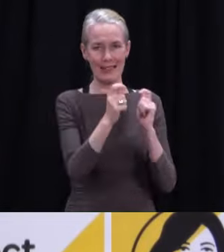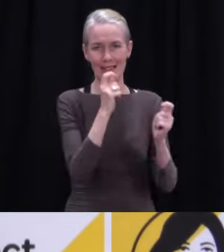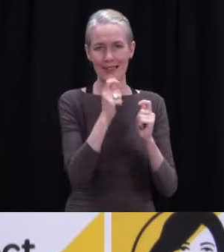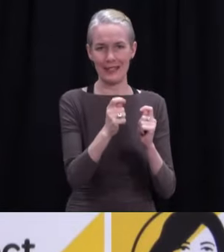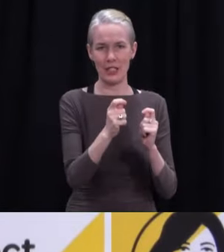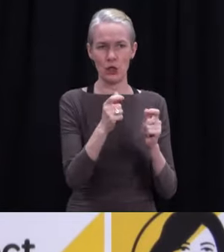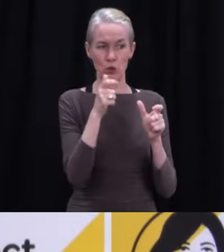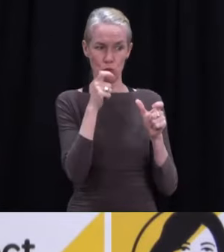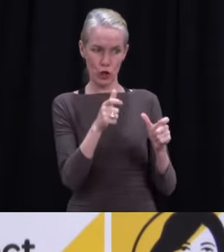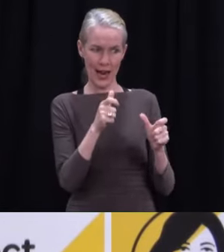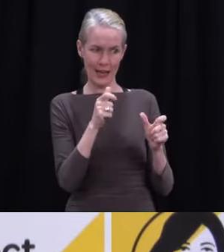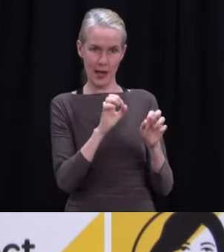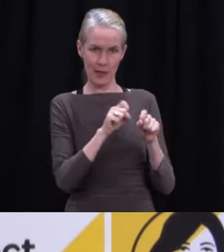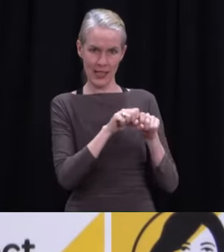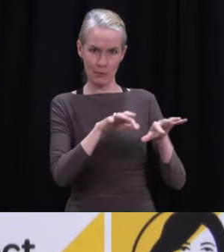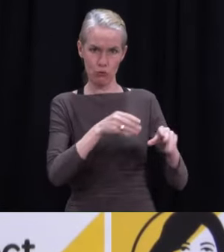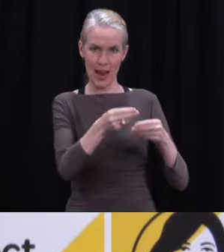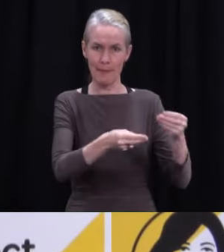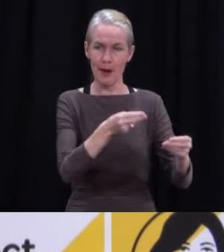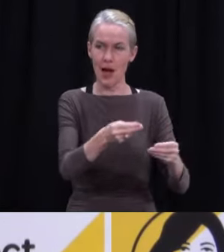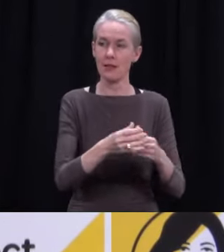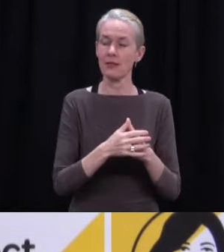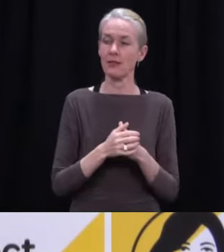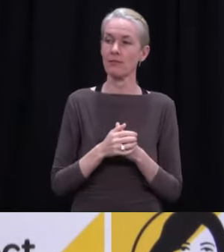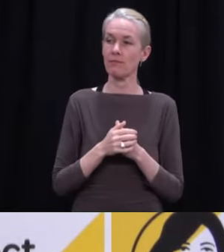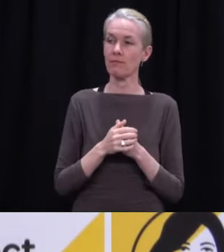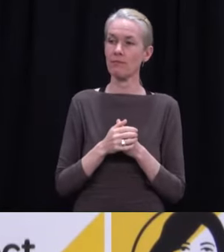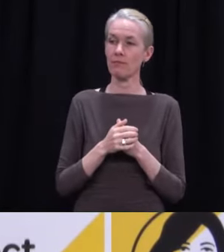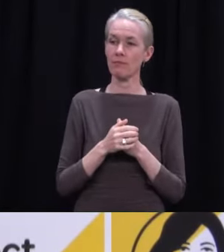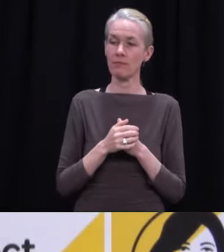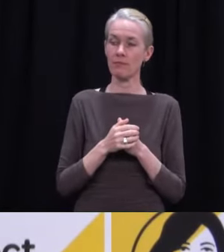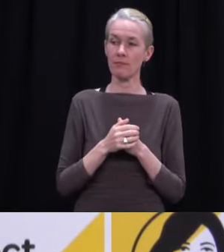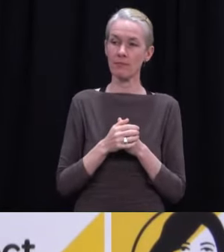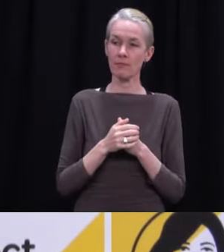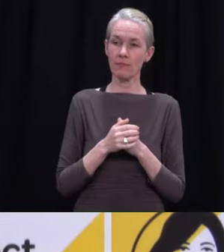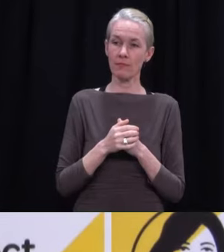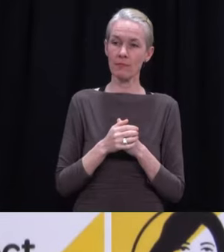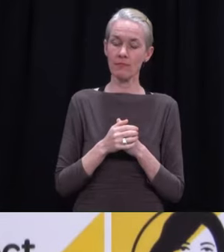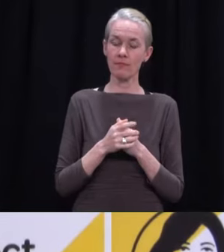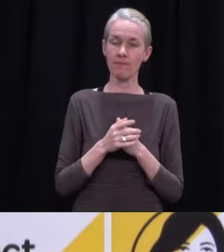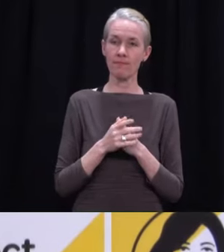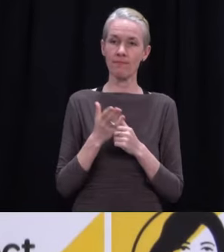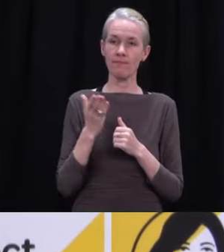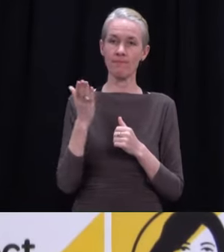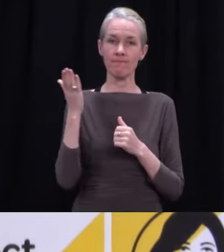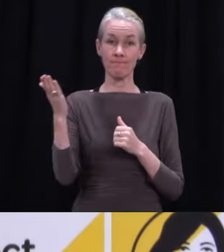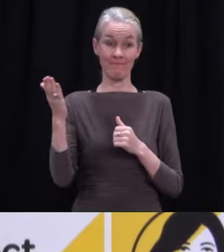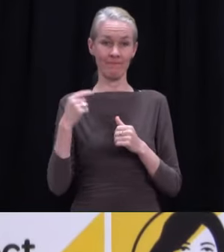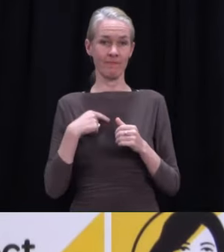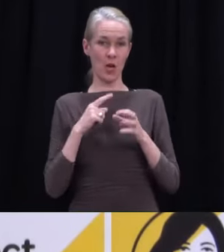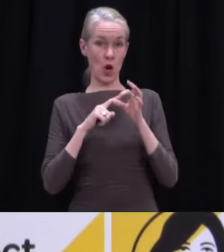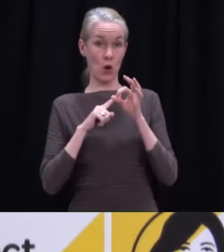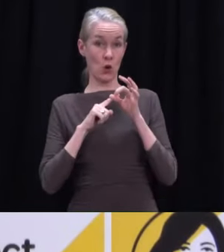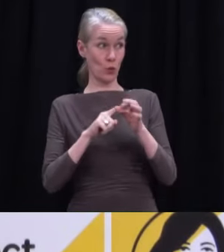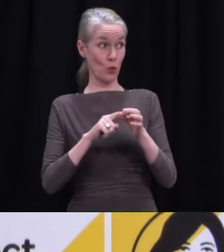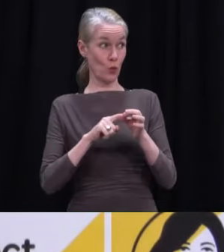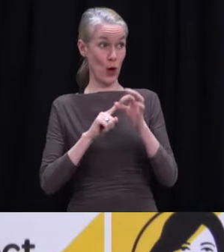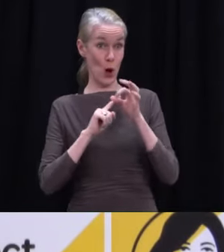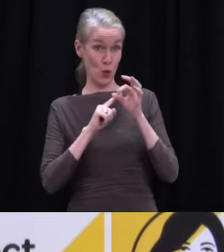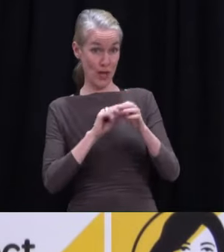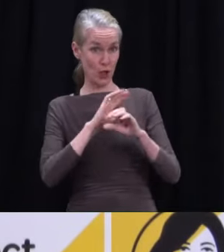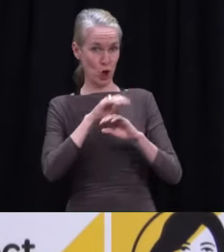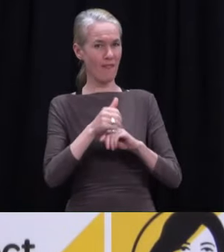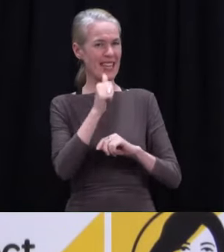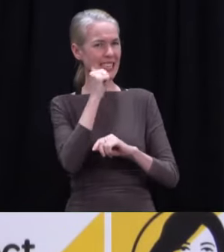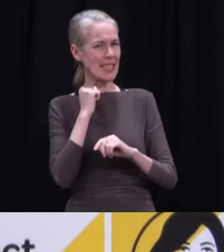Just curious if you've managed to eyeball that pre-departure testing advice that you've got to bring in New South Wales? I have managed to eyeball